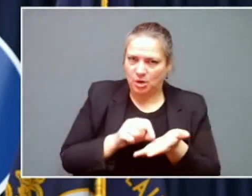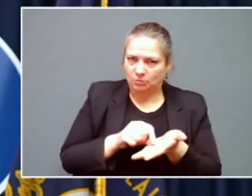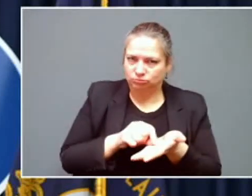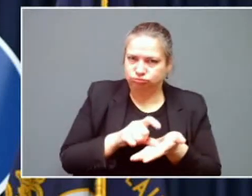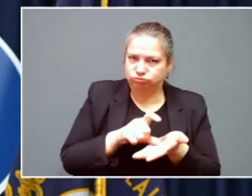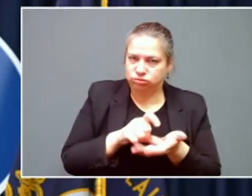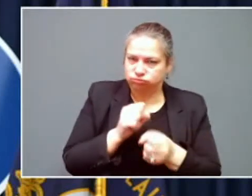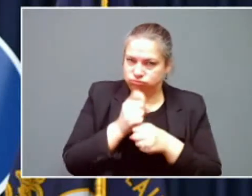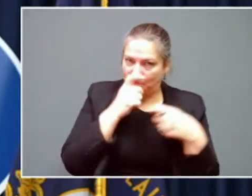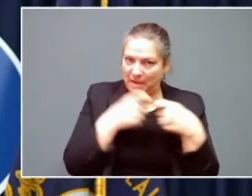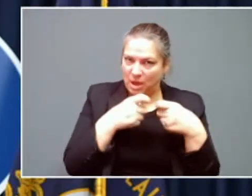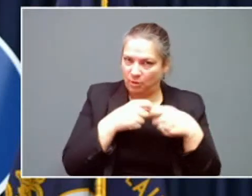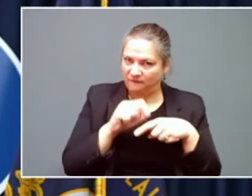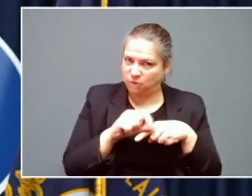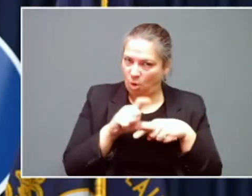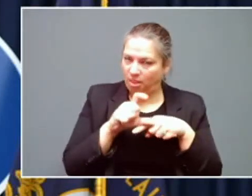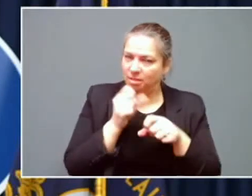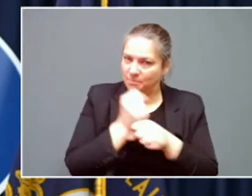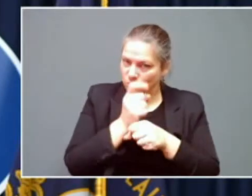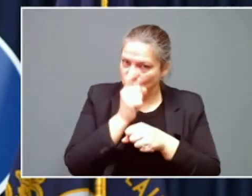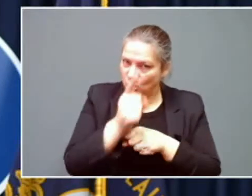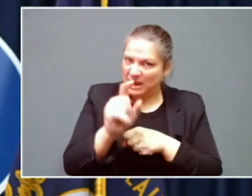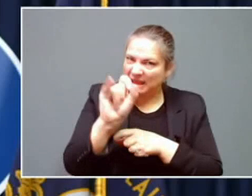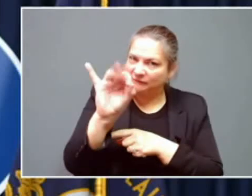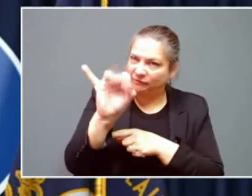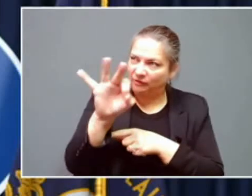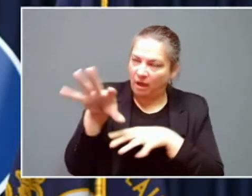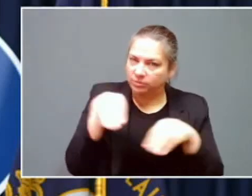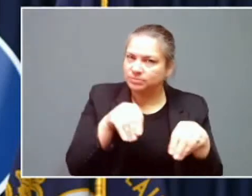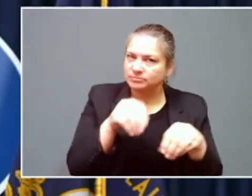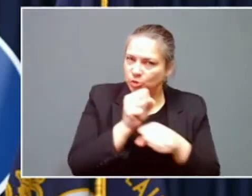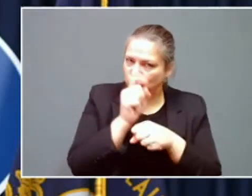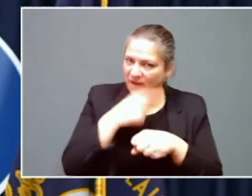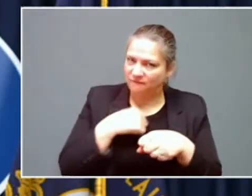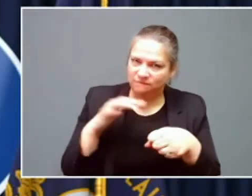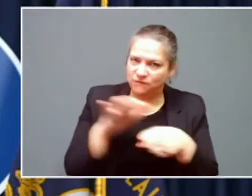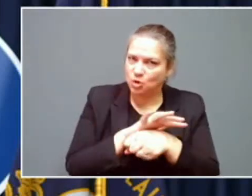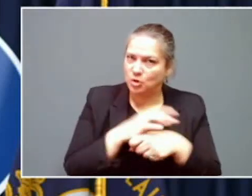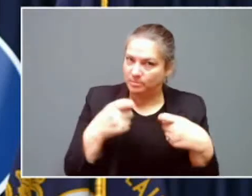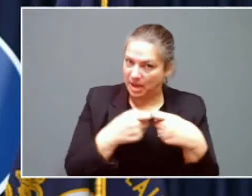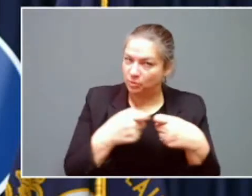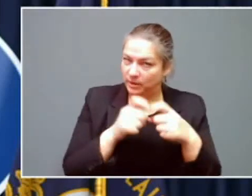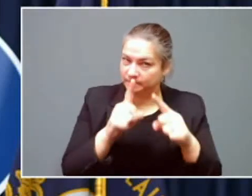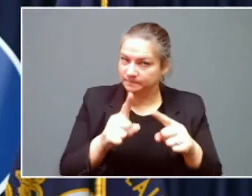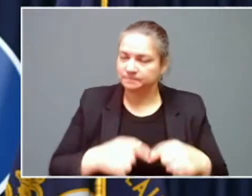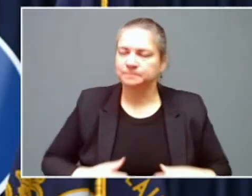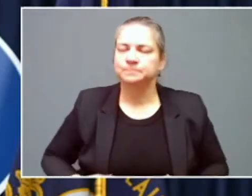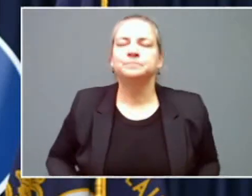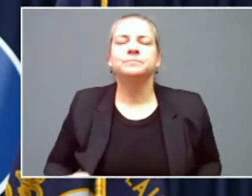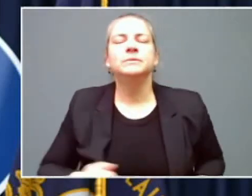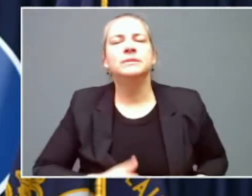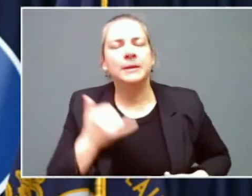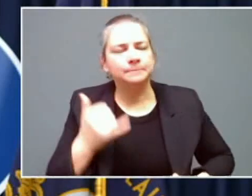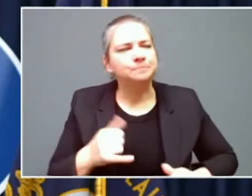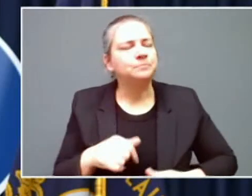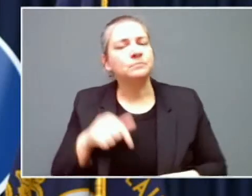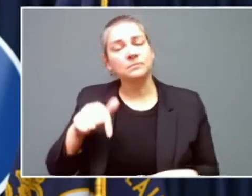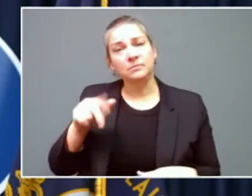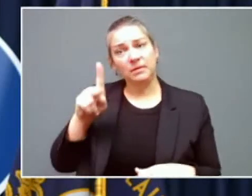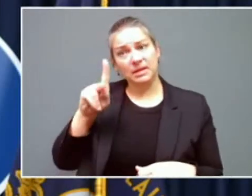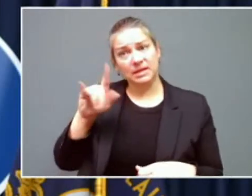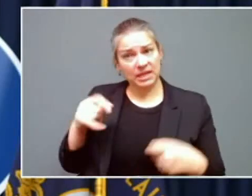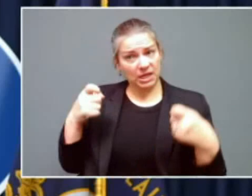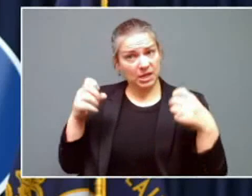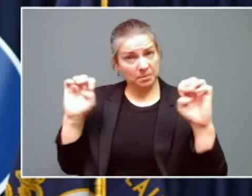going in tomorrow, just in case. Now, let's talk about our response efforts. Kentucky Emergency Management has